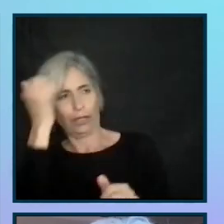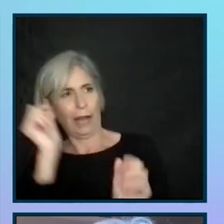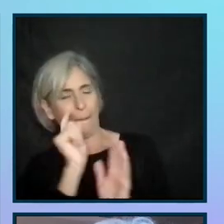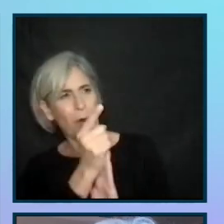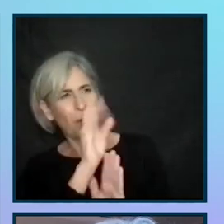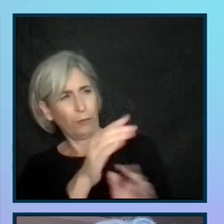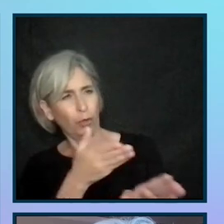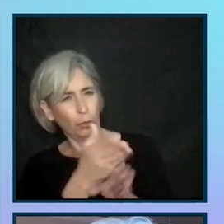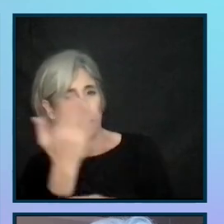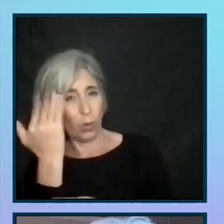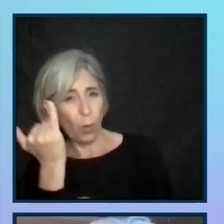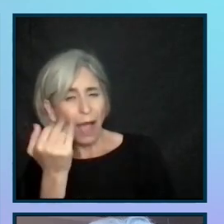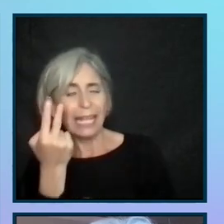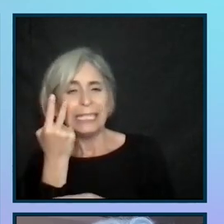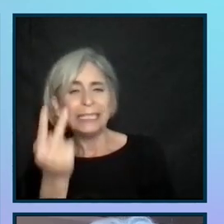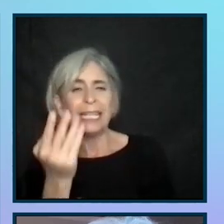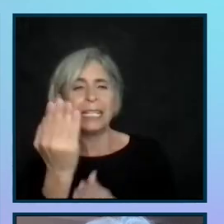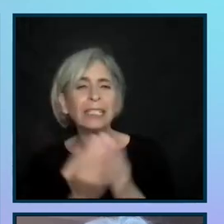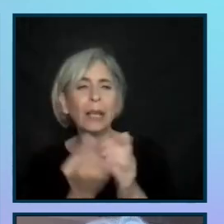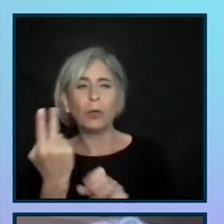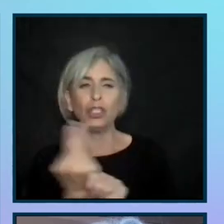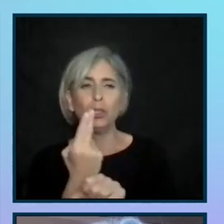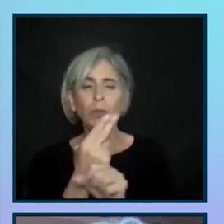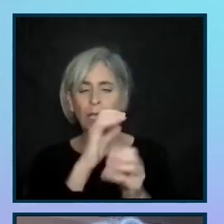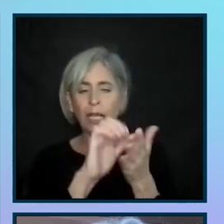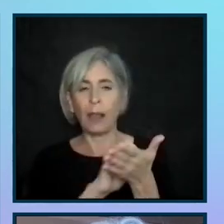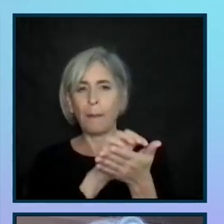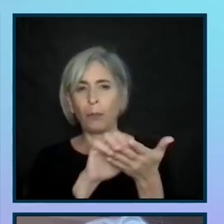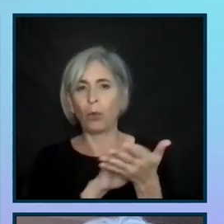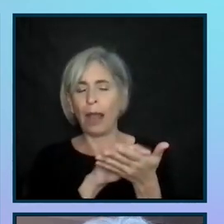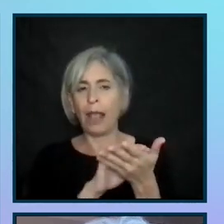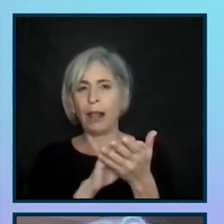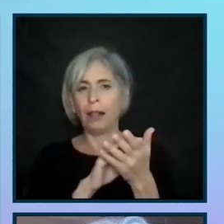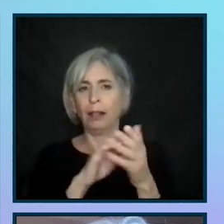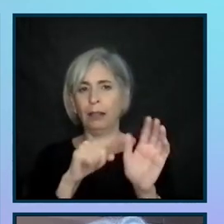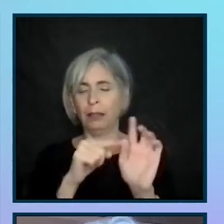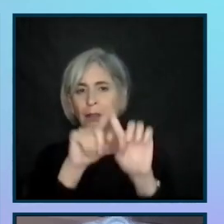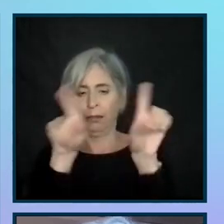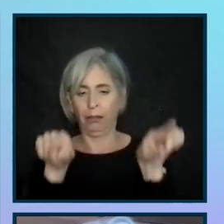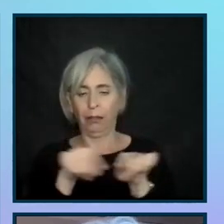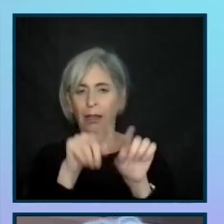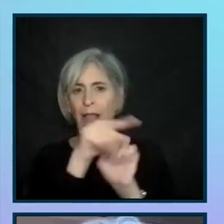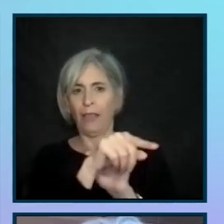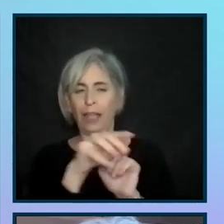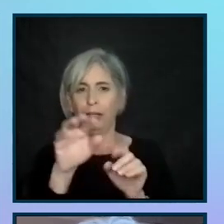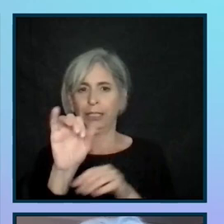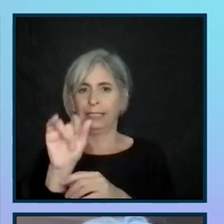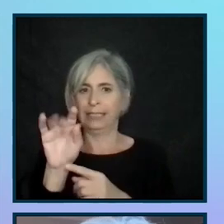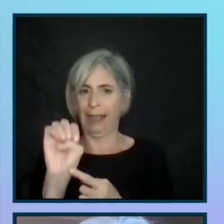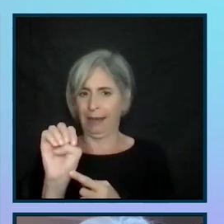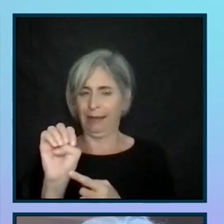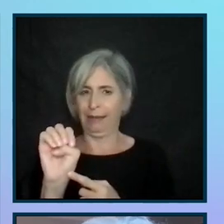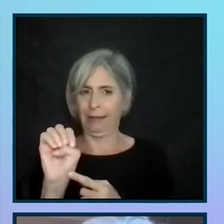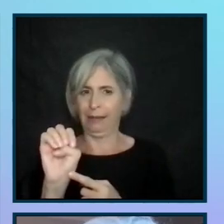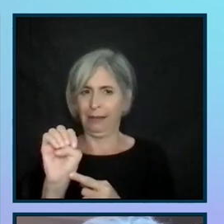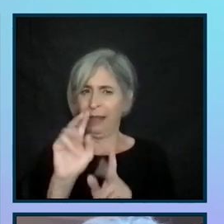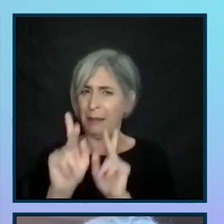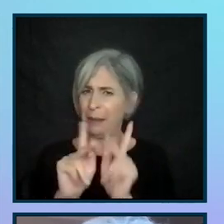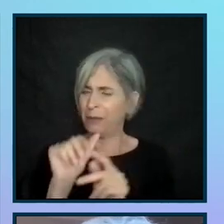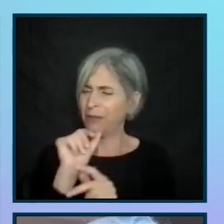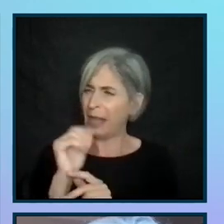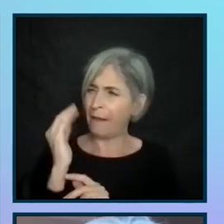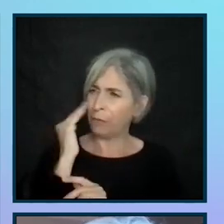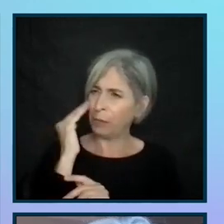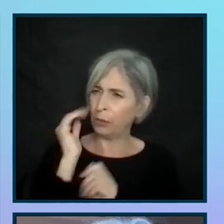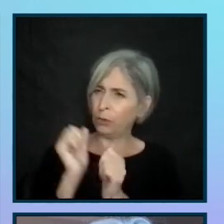career was seeing someone use a Braille display on their site. And people aren't familiar with Braille